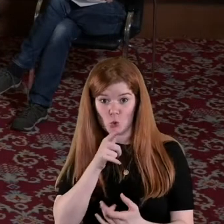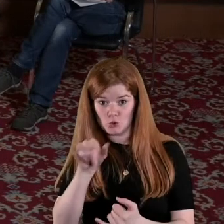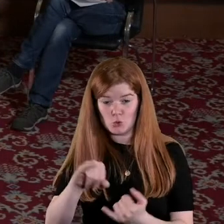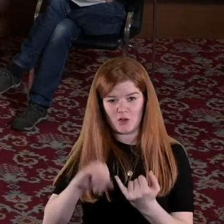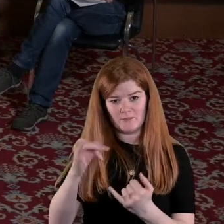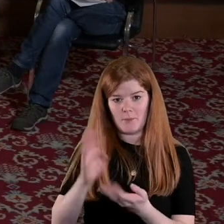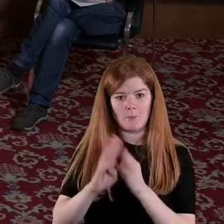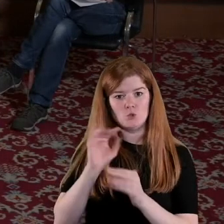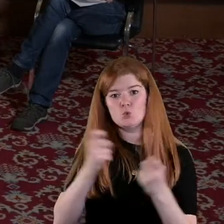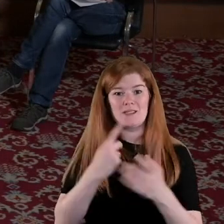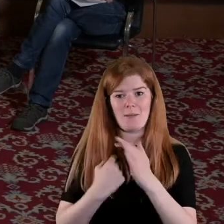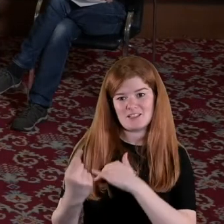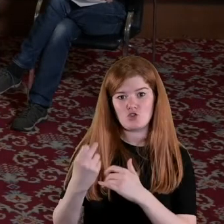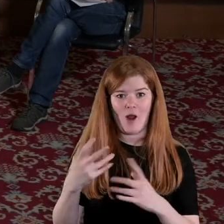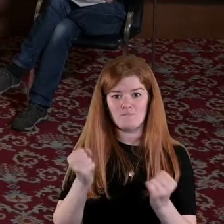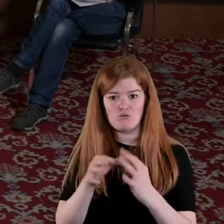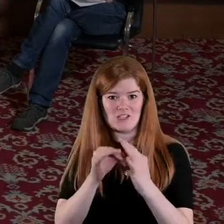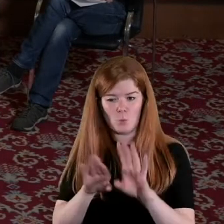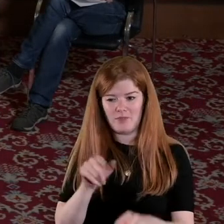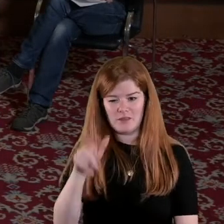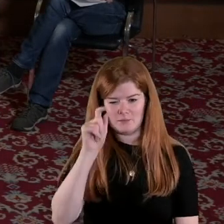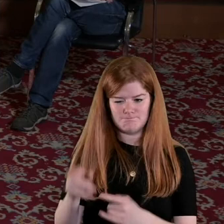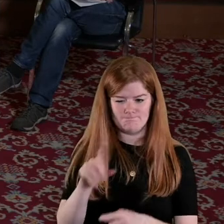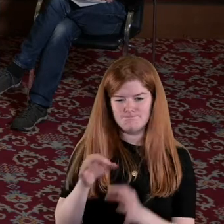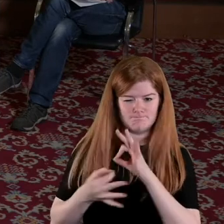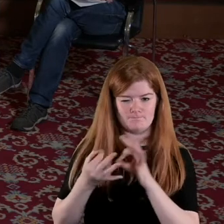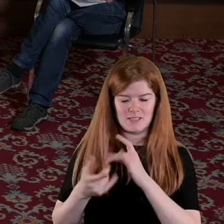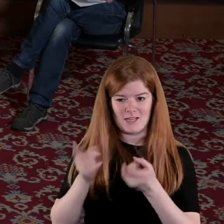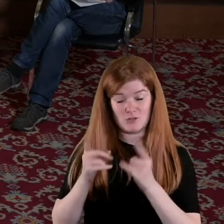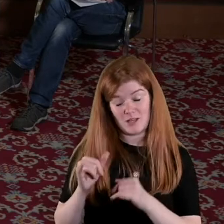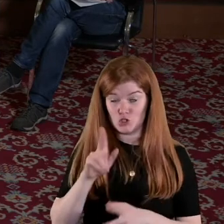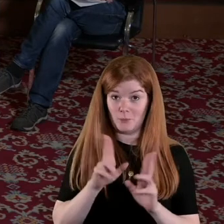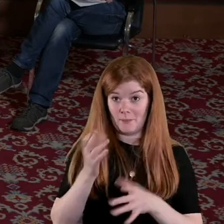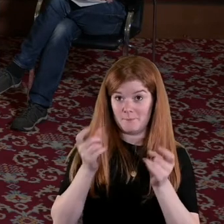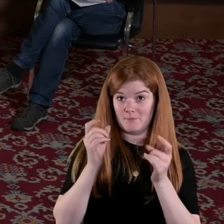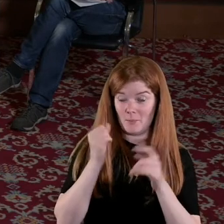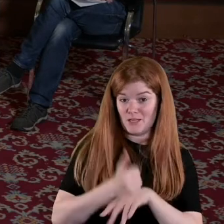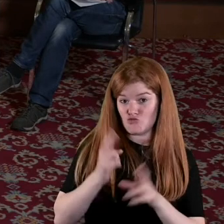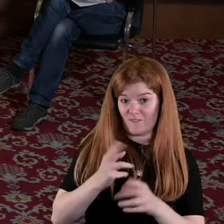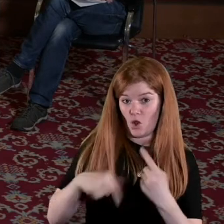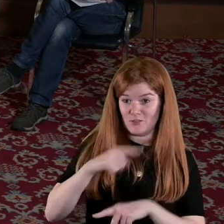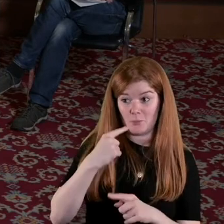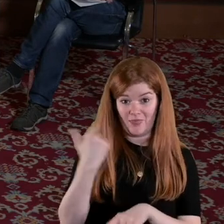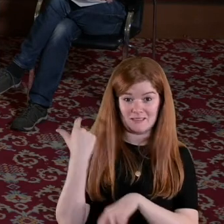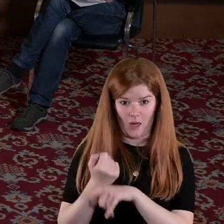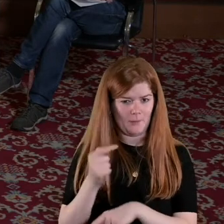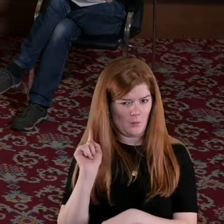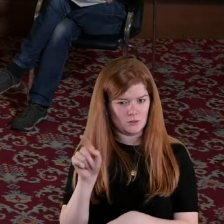B step out with or have a relationship which seems a pretty basic right to most of us but this was considered